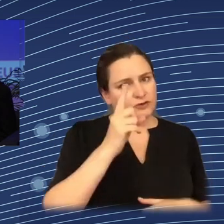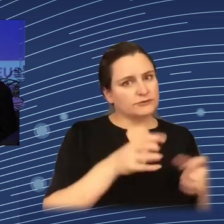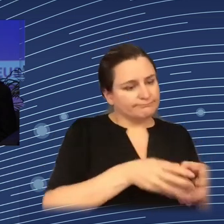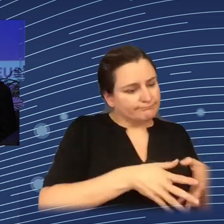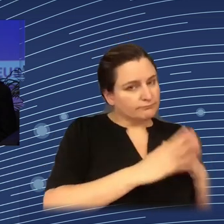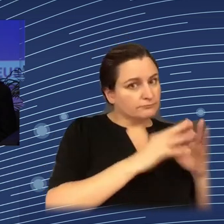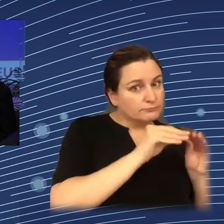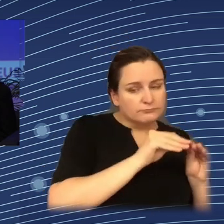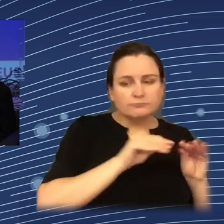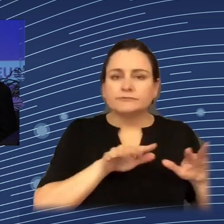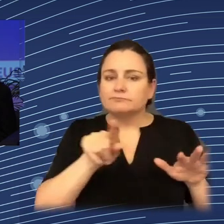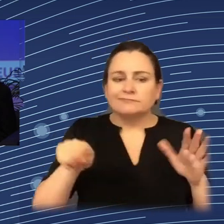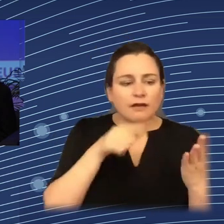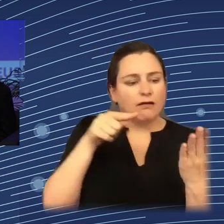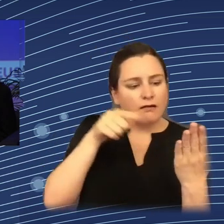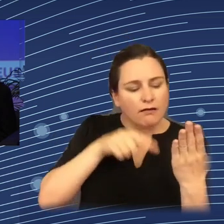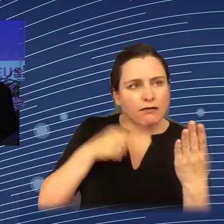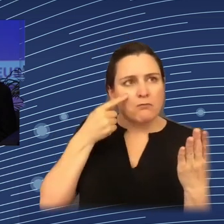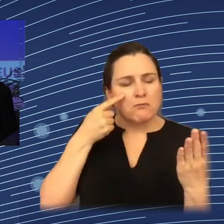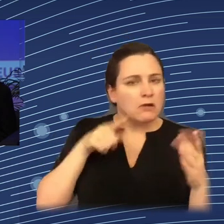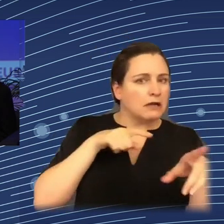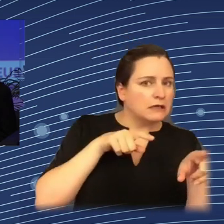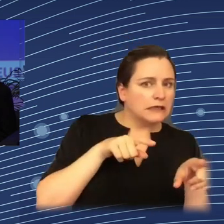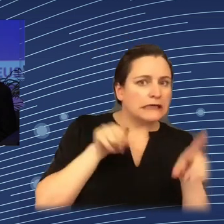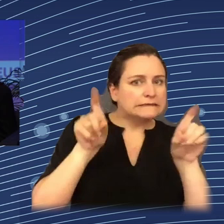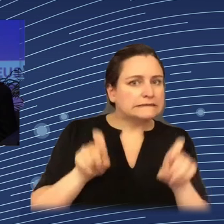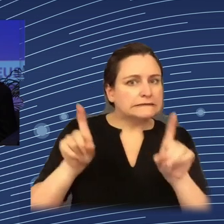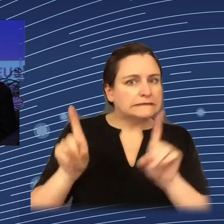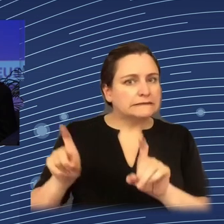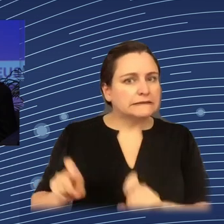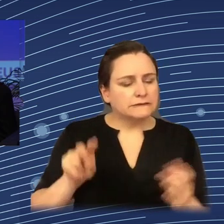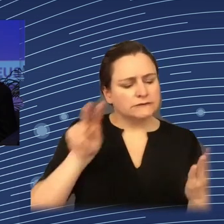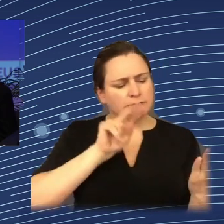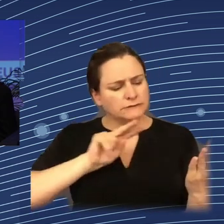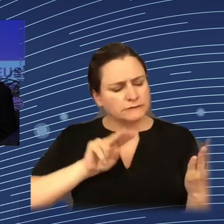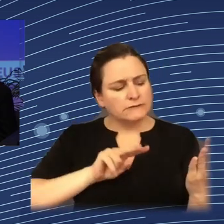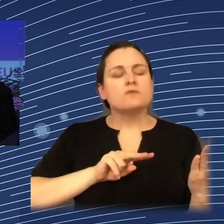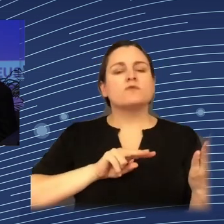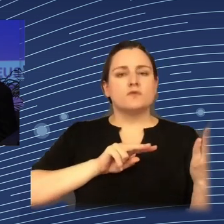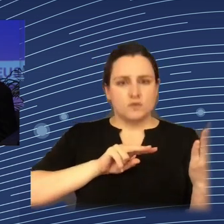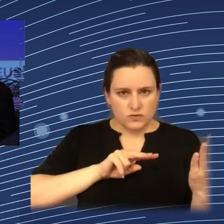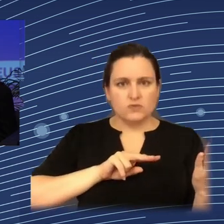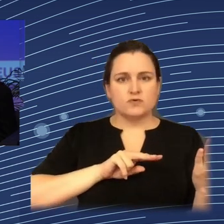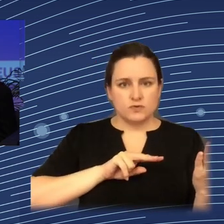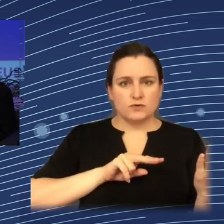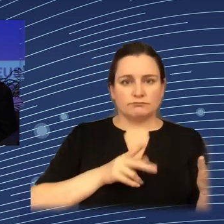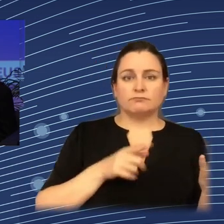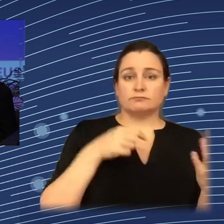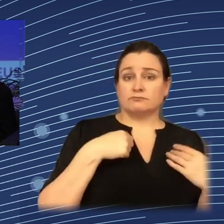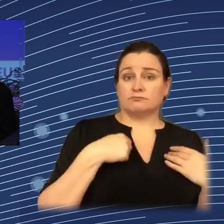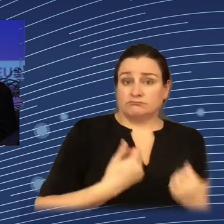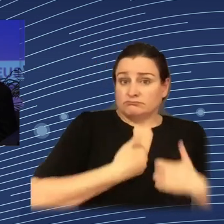in abstract, but we try as much as possible to test directly with people again,